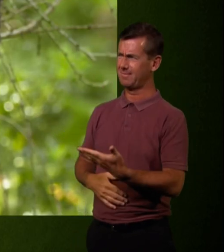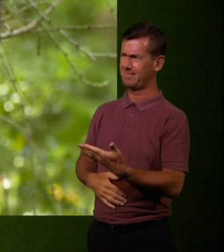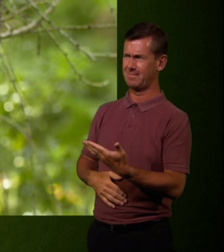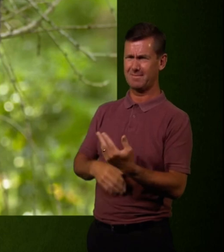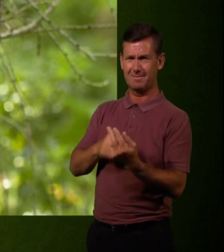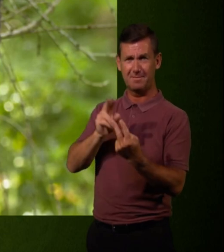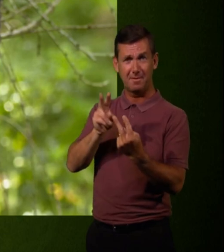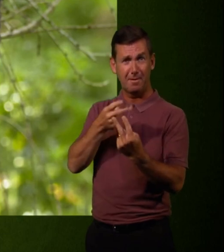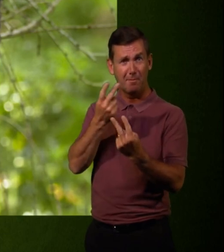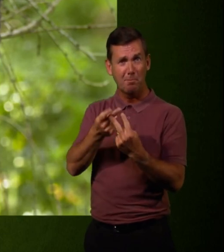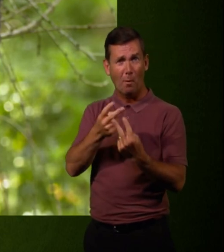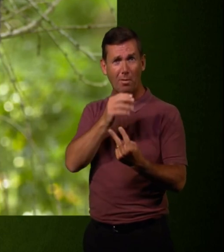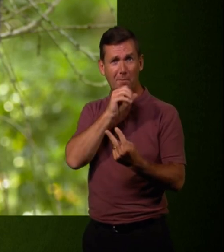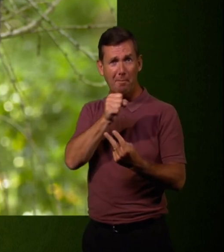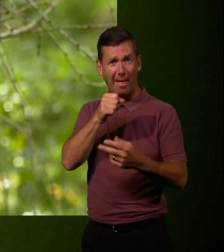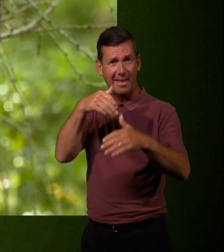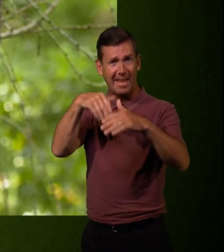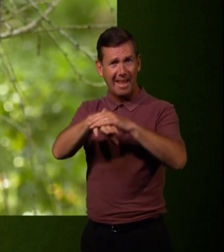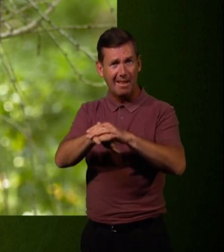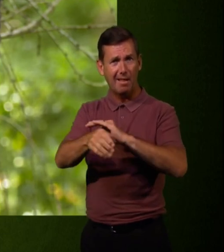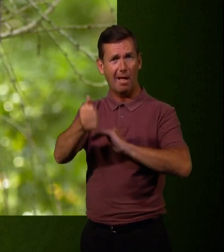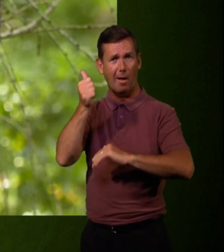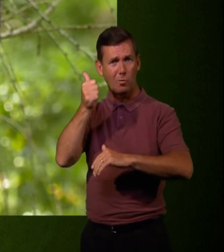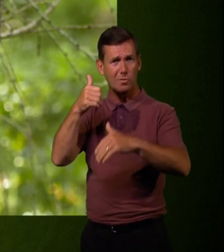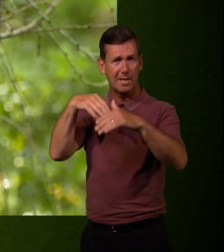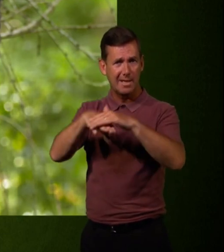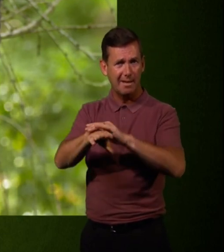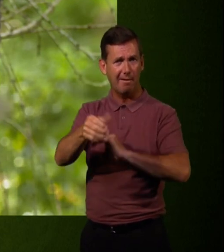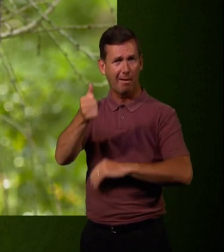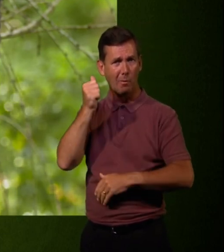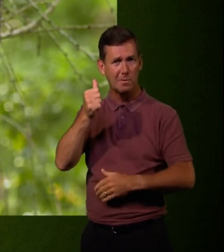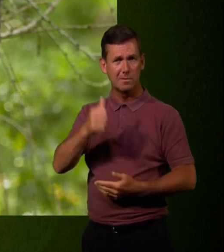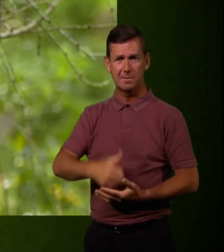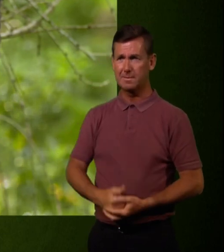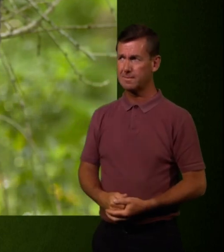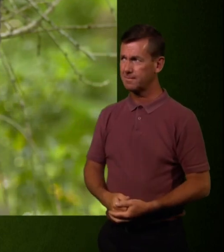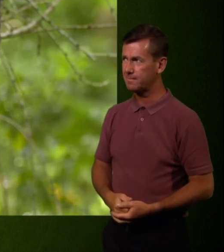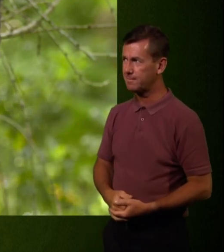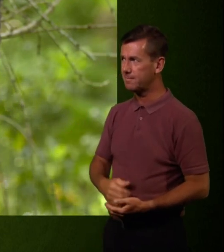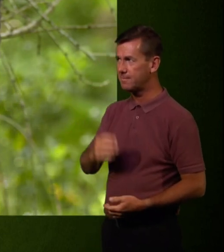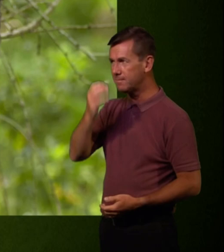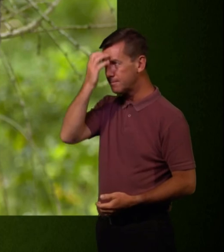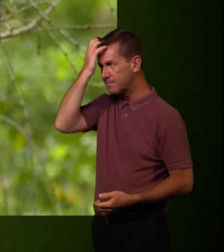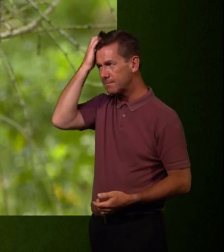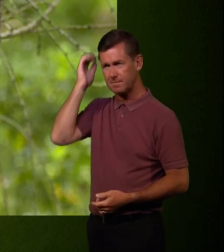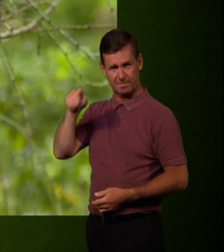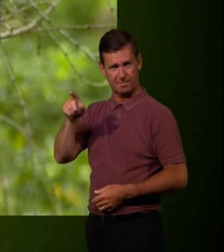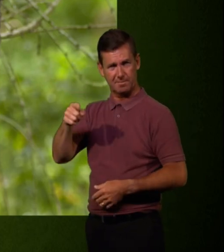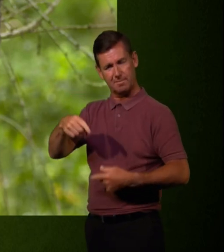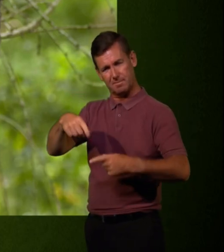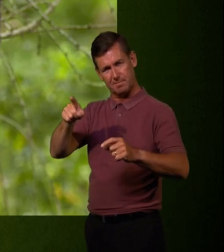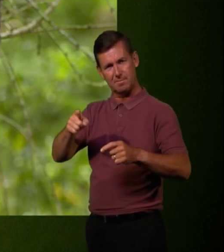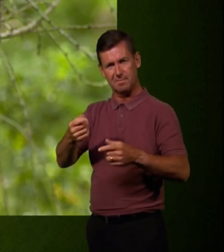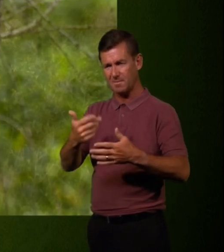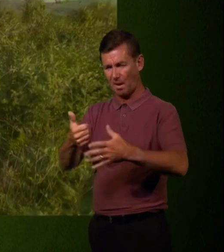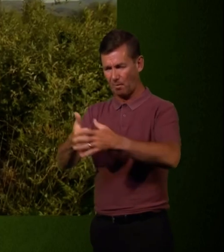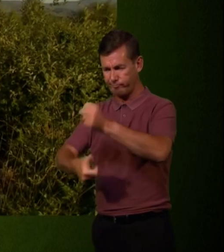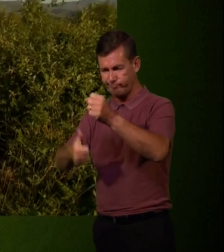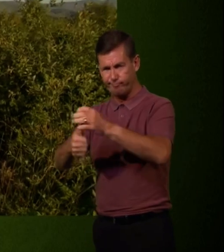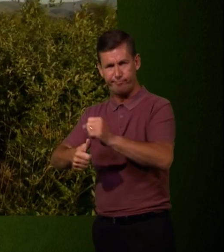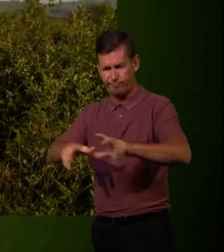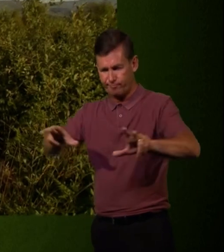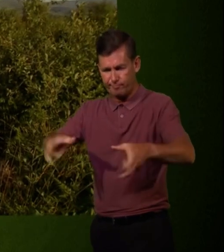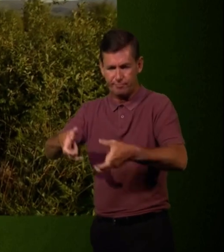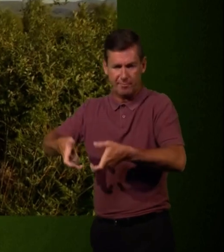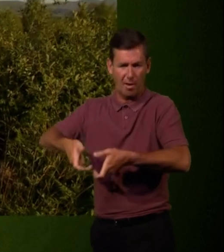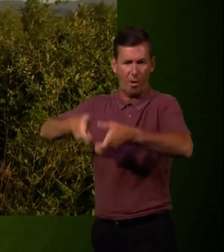have mated with both of these males. And we saw them coming out. She obviously asked them to take the rubbish out. This is mate number one taking a